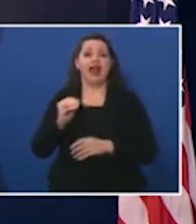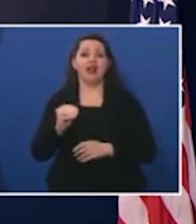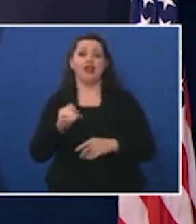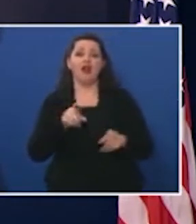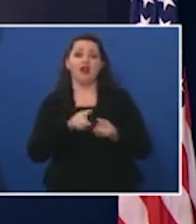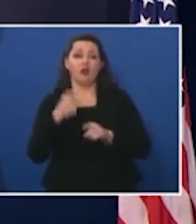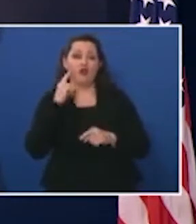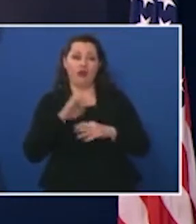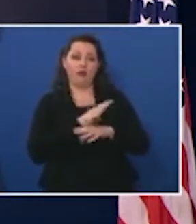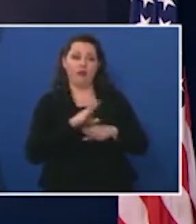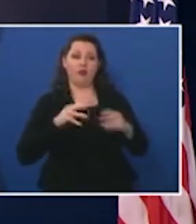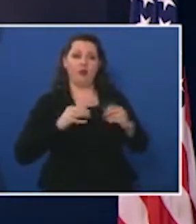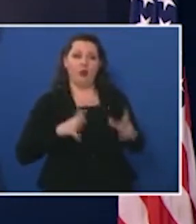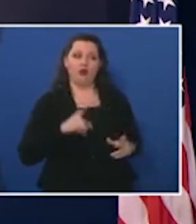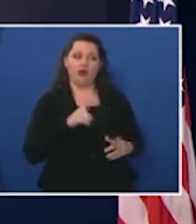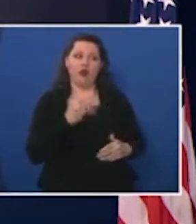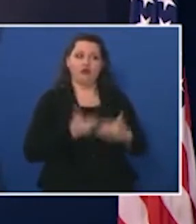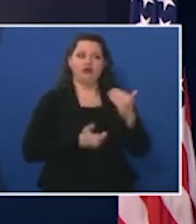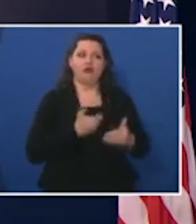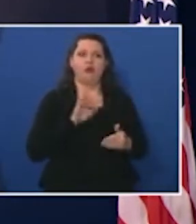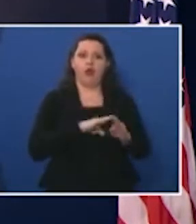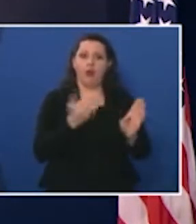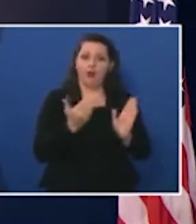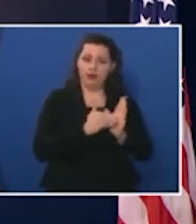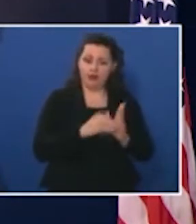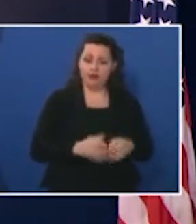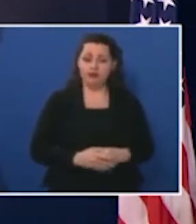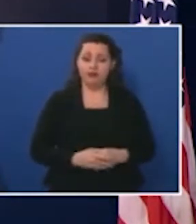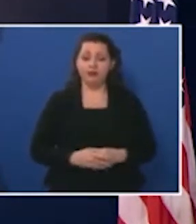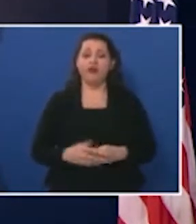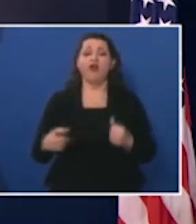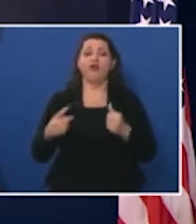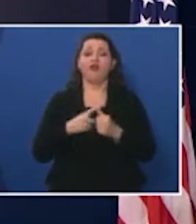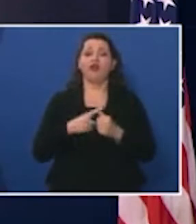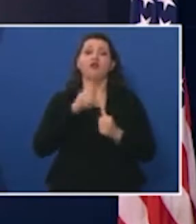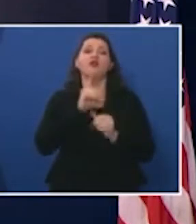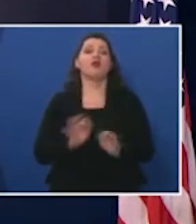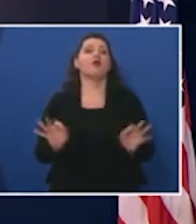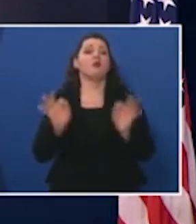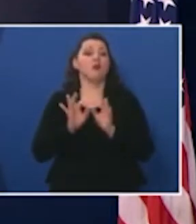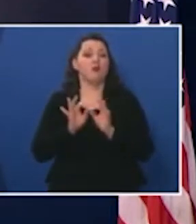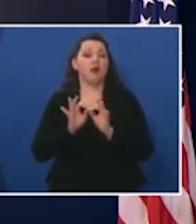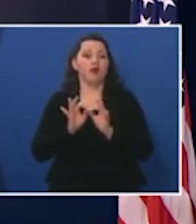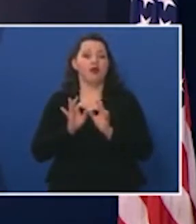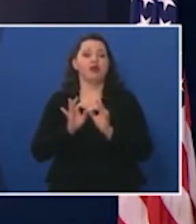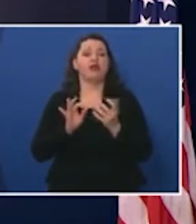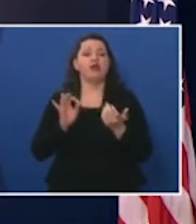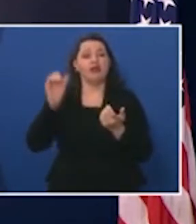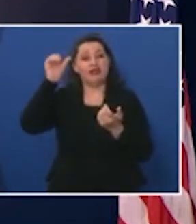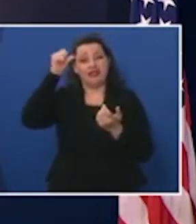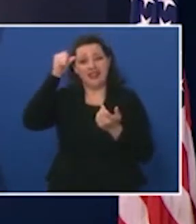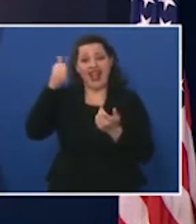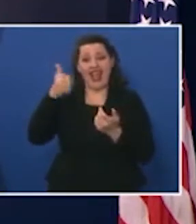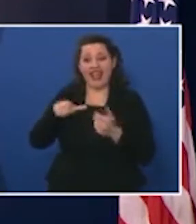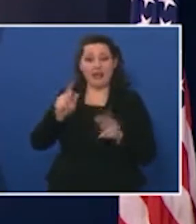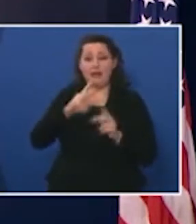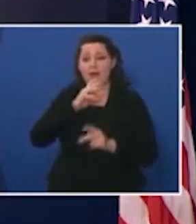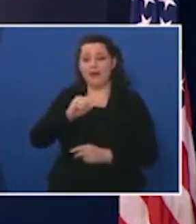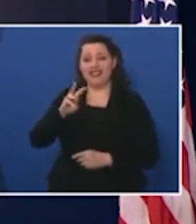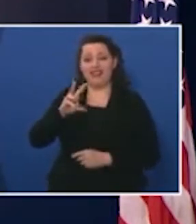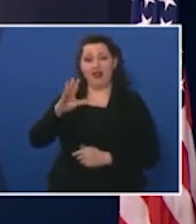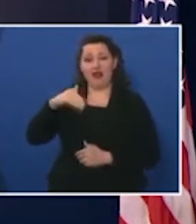taking steps to reopen in the coming days and weeks First it's important to remember that any Iowan who is over 65